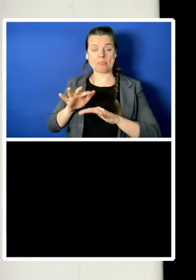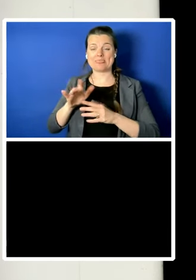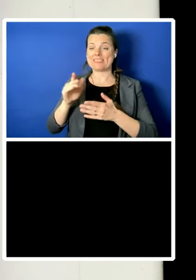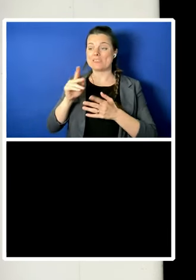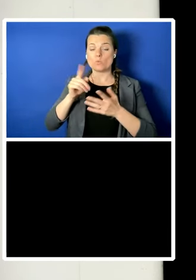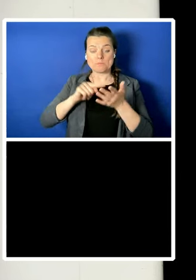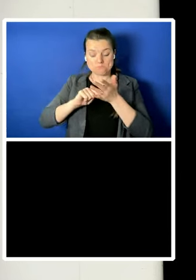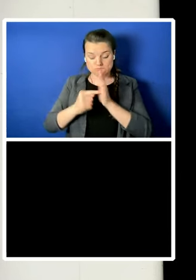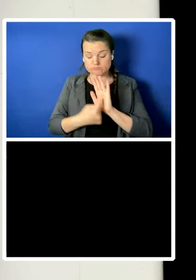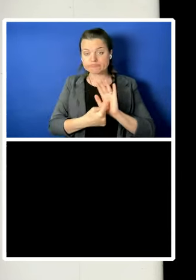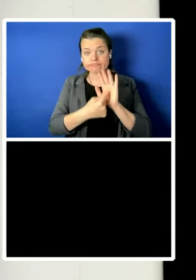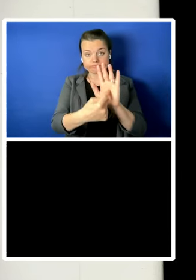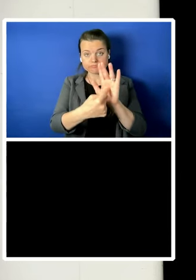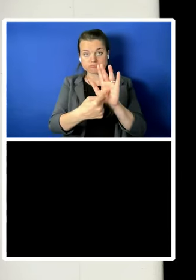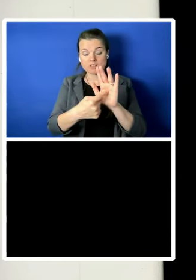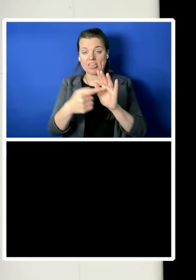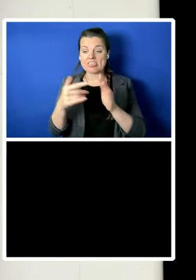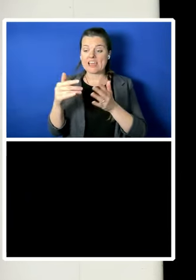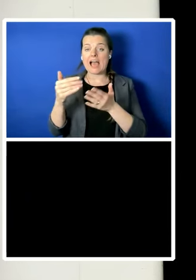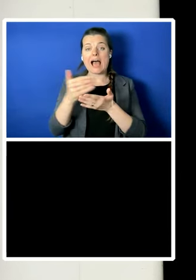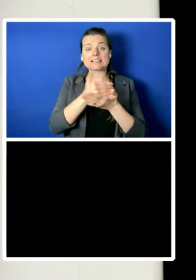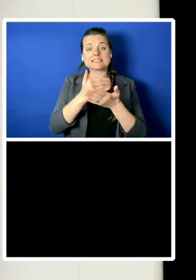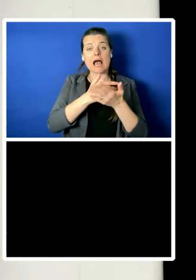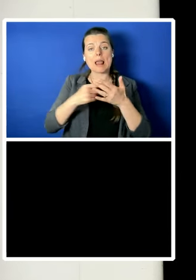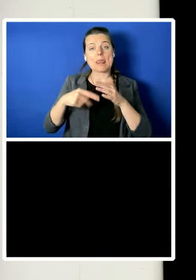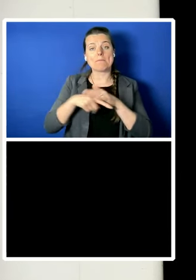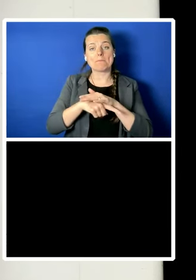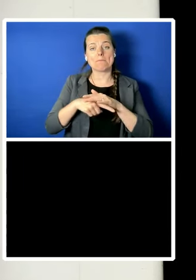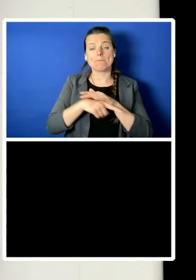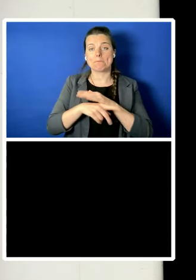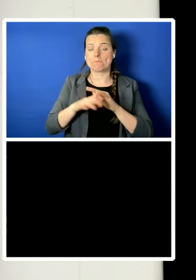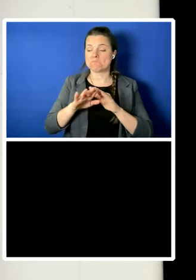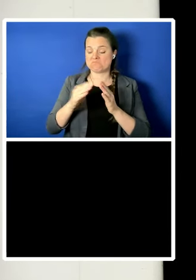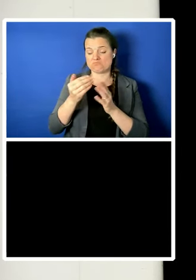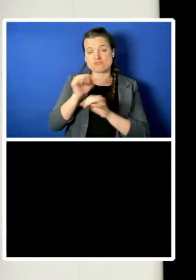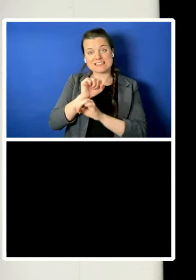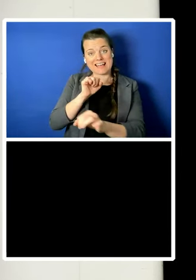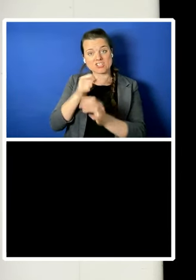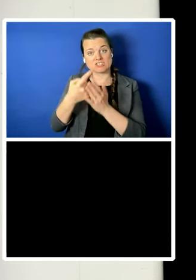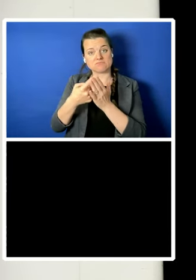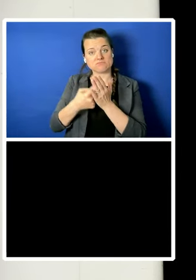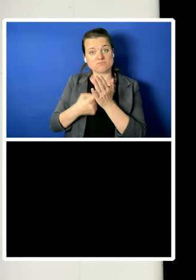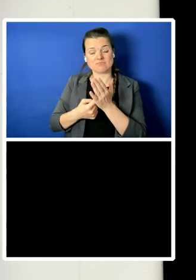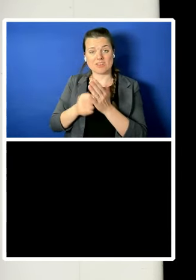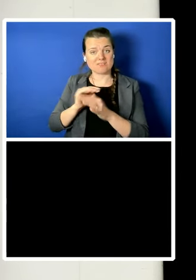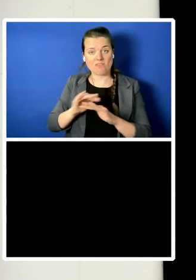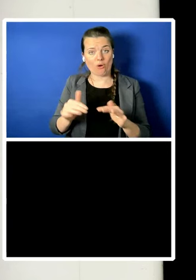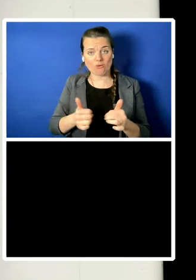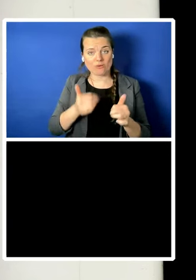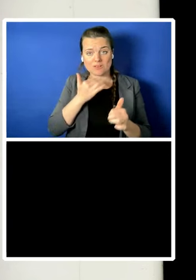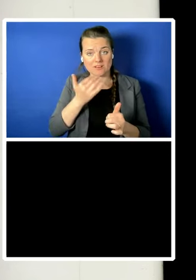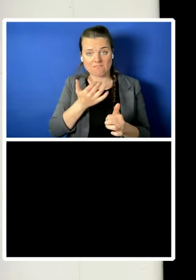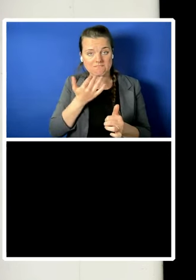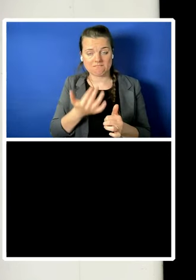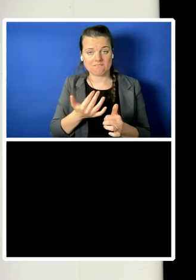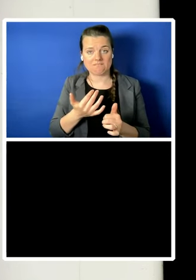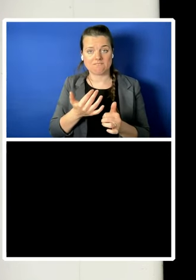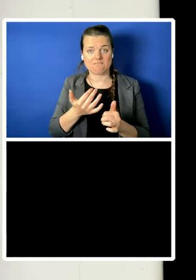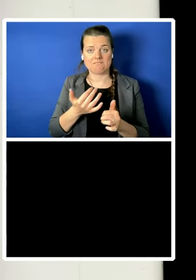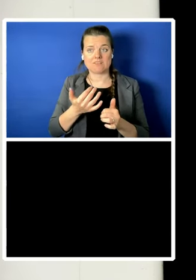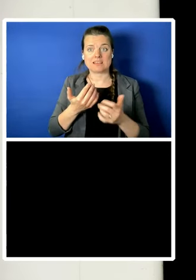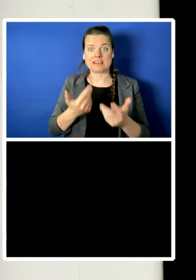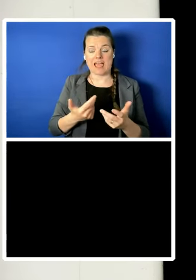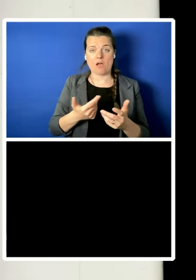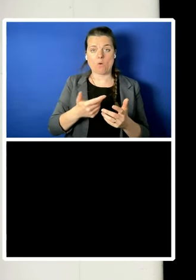UK courts have their usual jurisdiction drastically stripped back